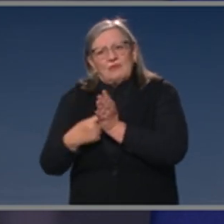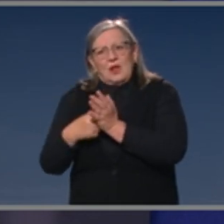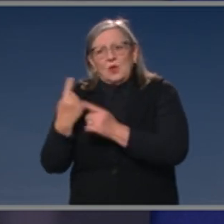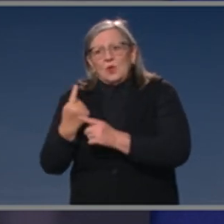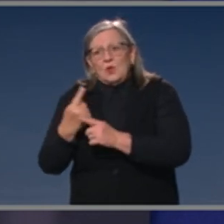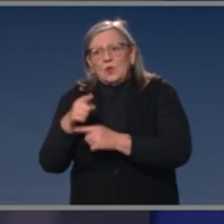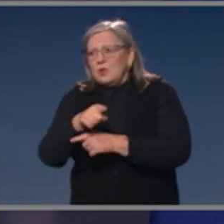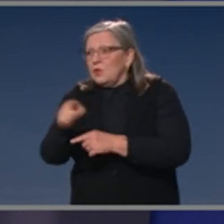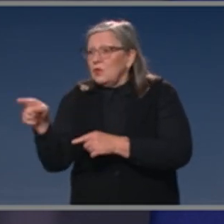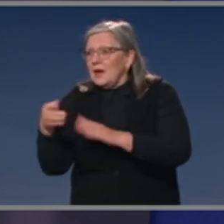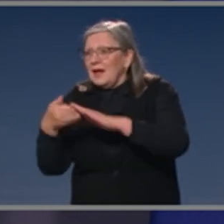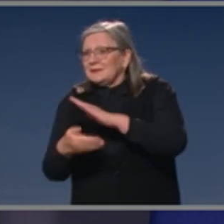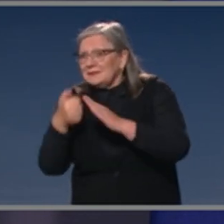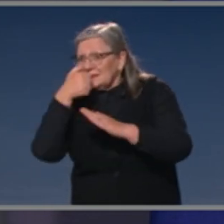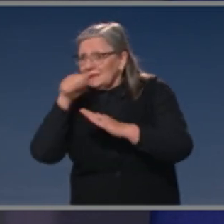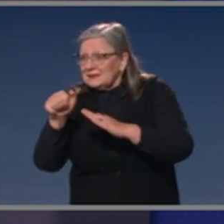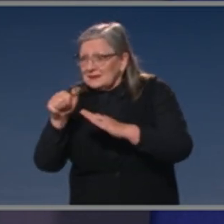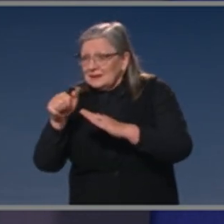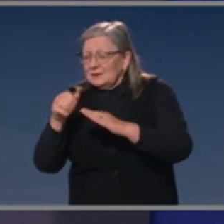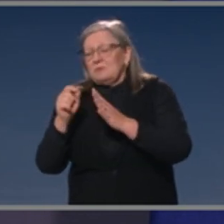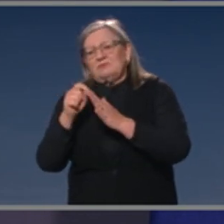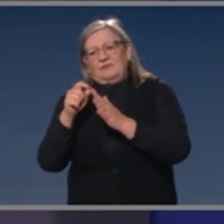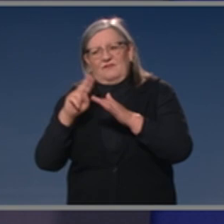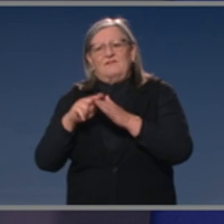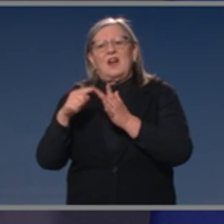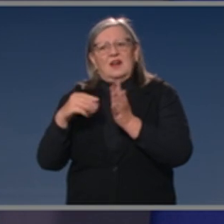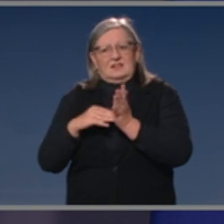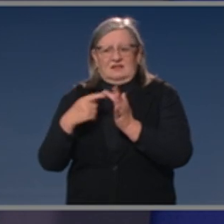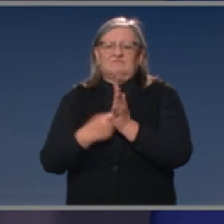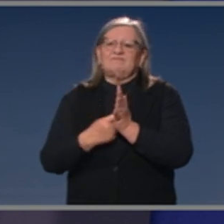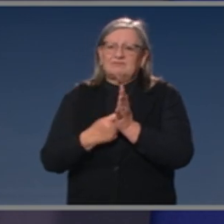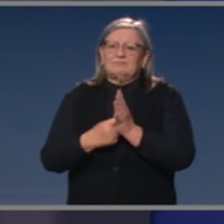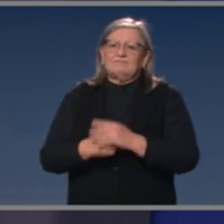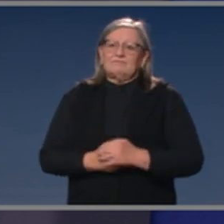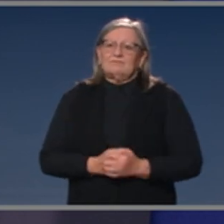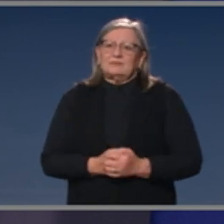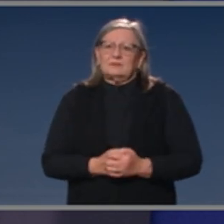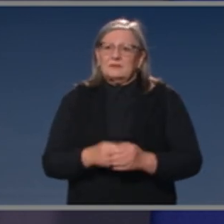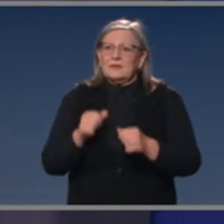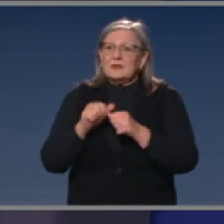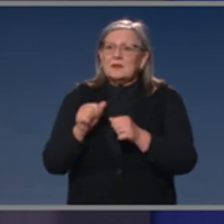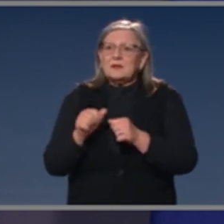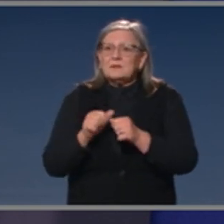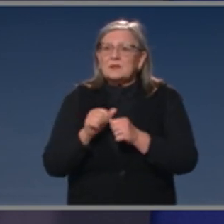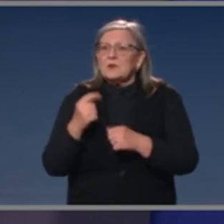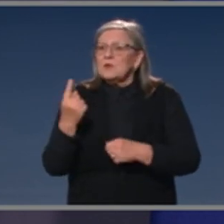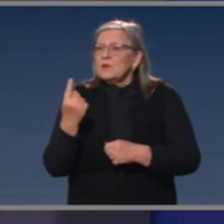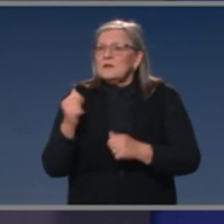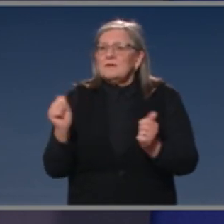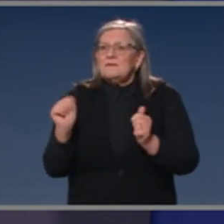strongly recommended that second doses be completed for all of those who have had